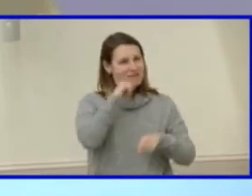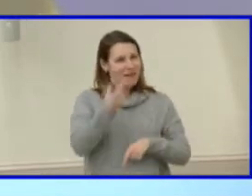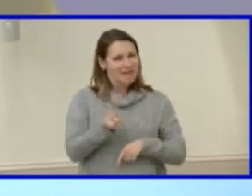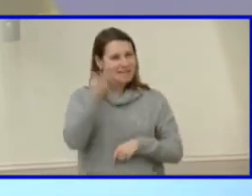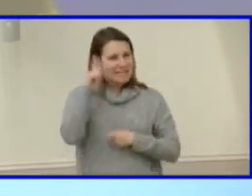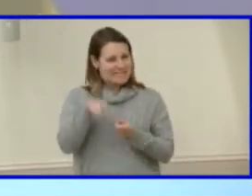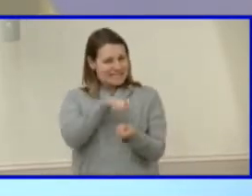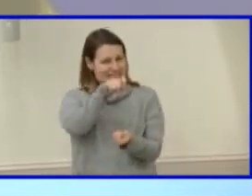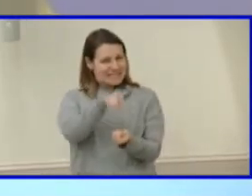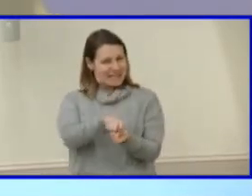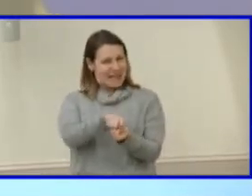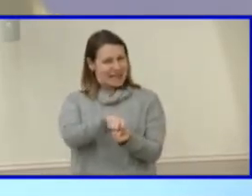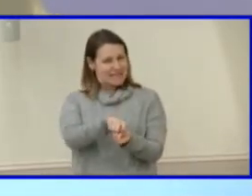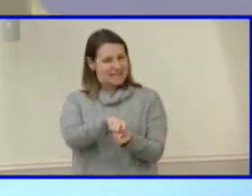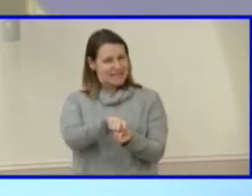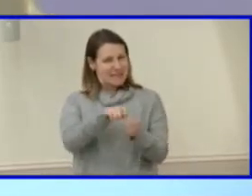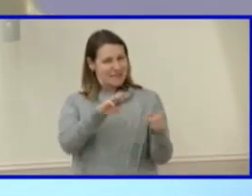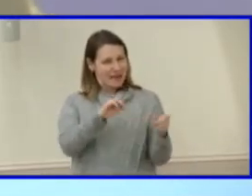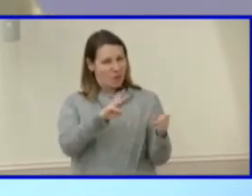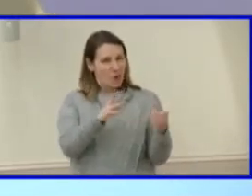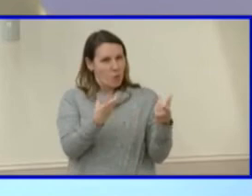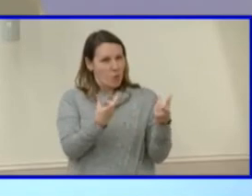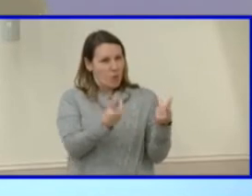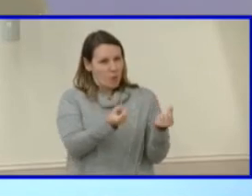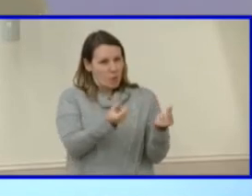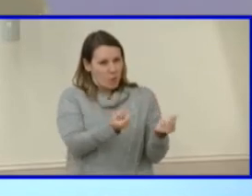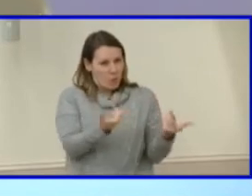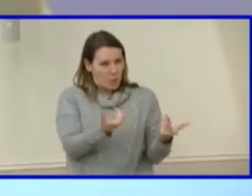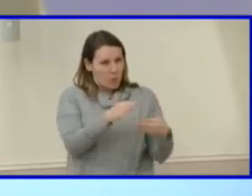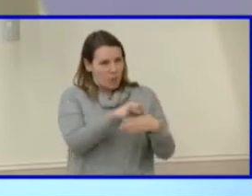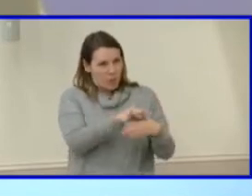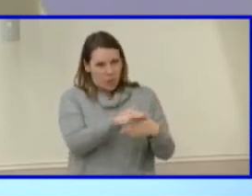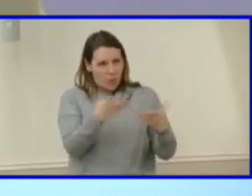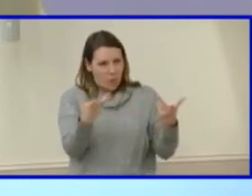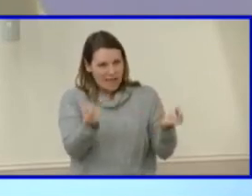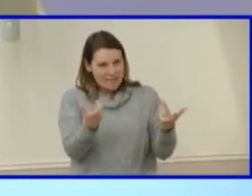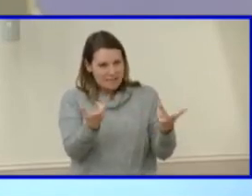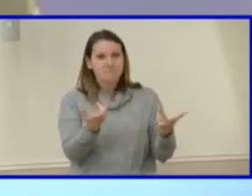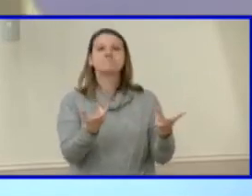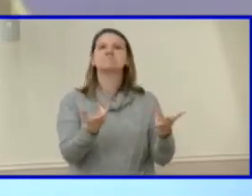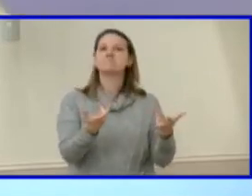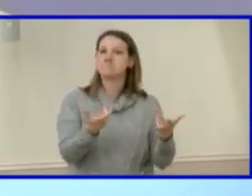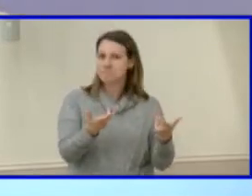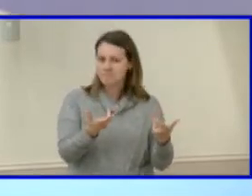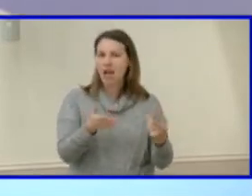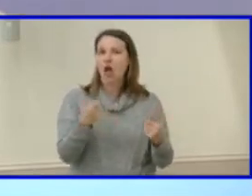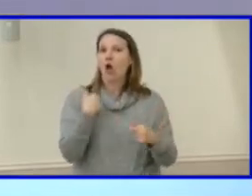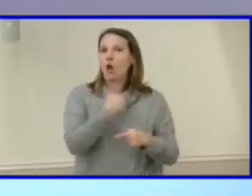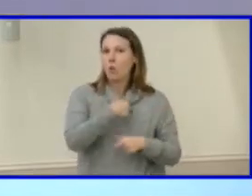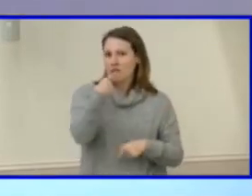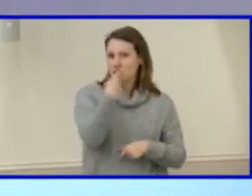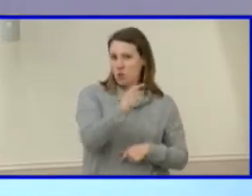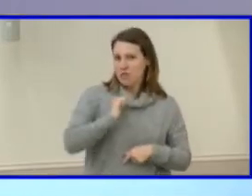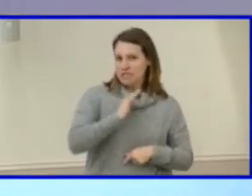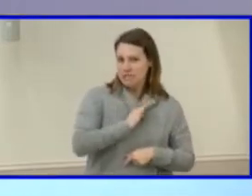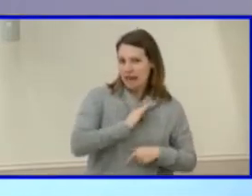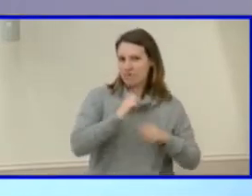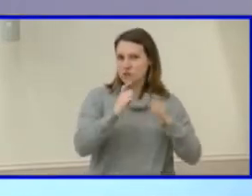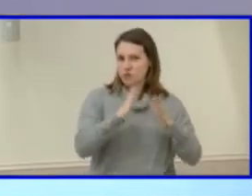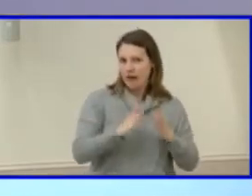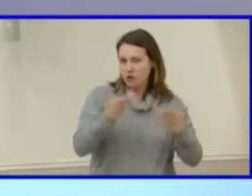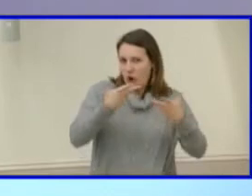is that Maggie Walker does. This is feedback we've also given to the staff and the director so that they can